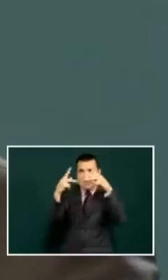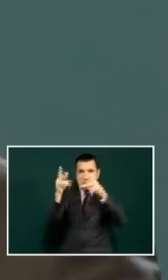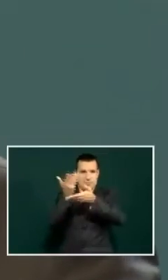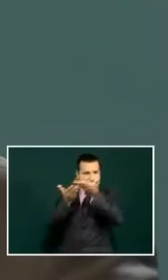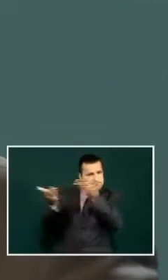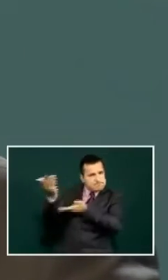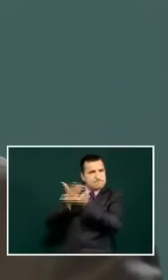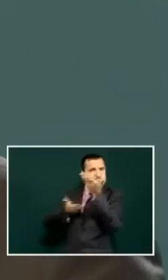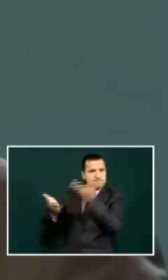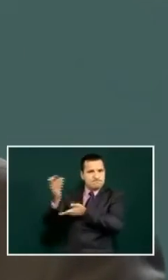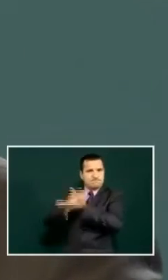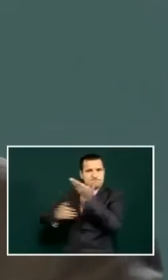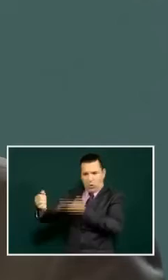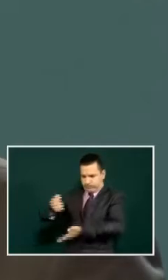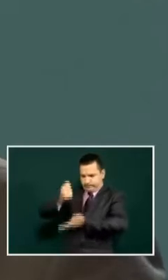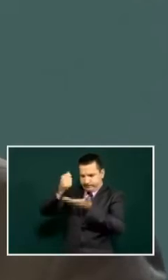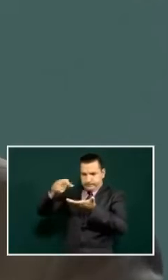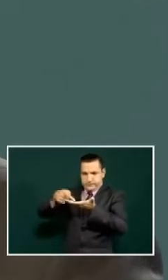commerce